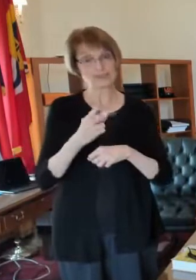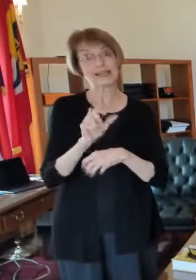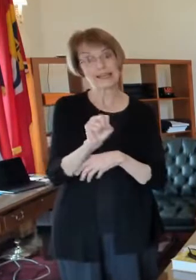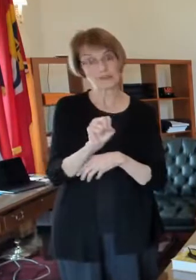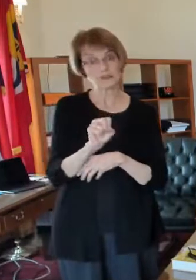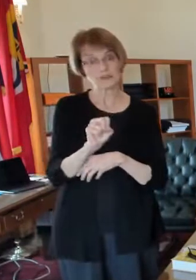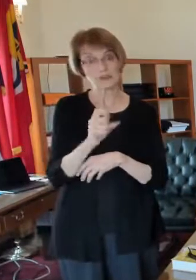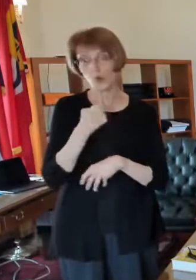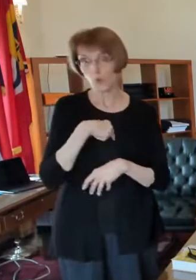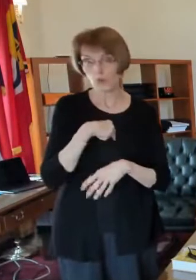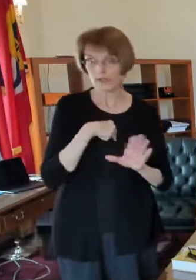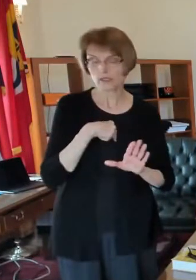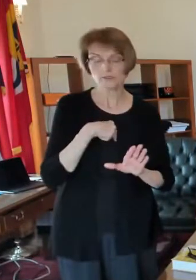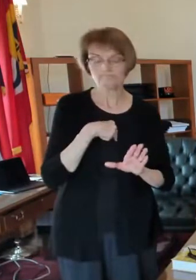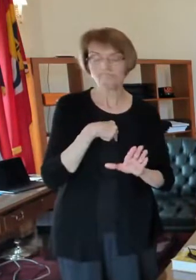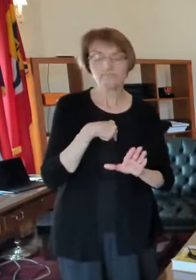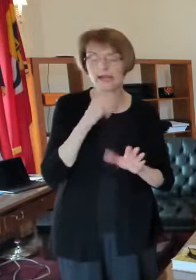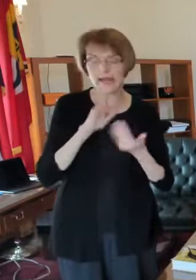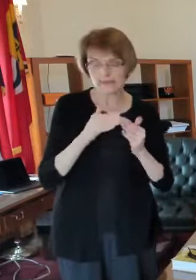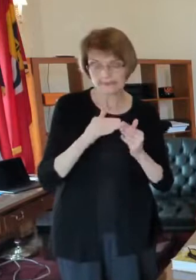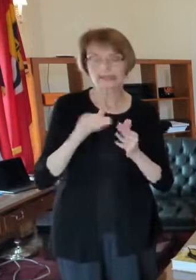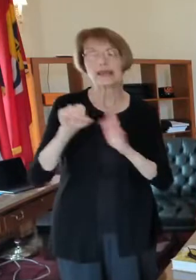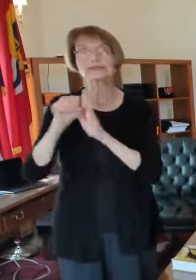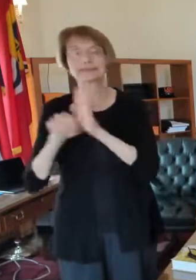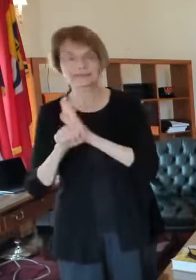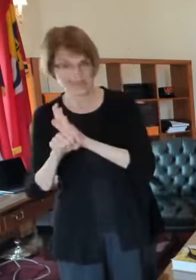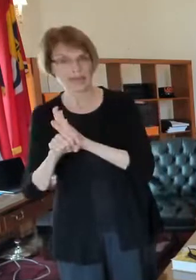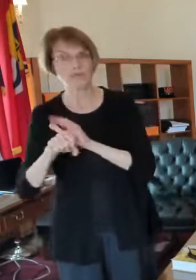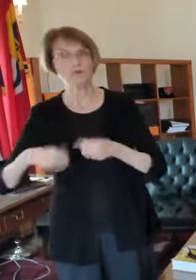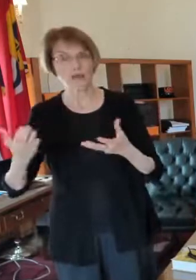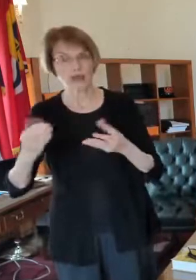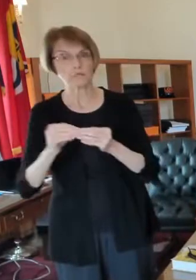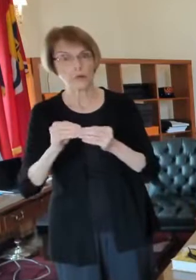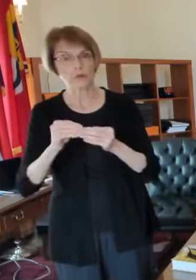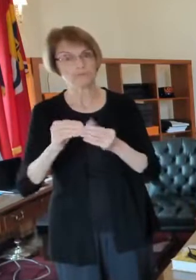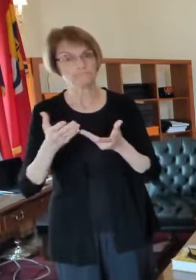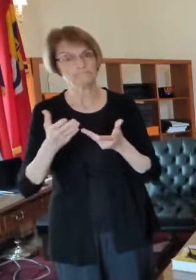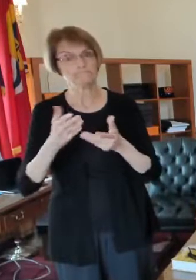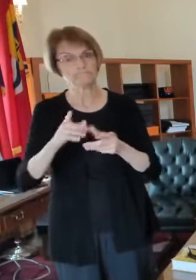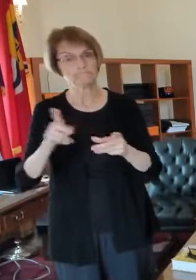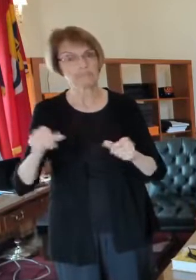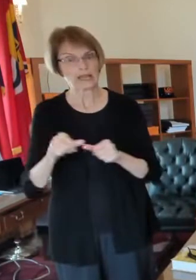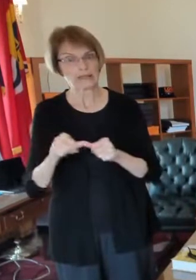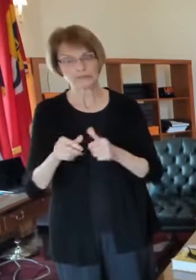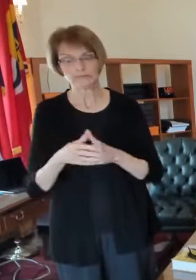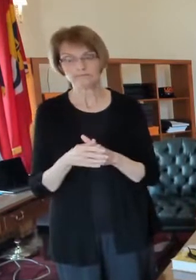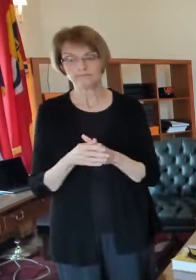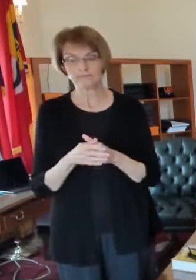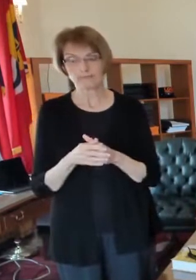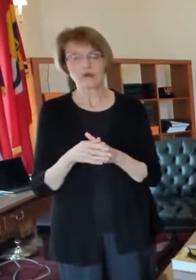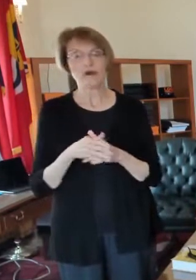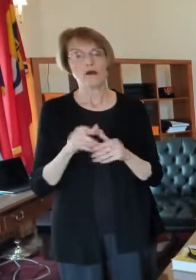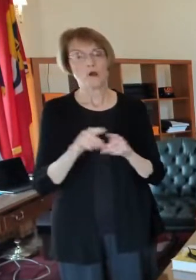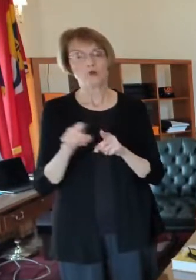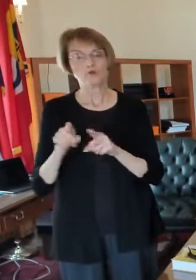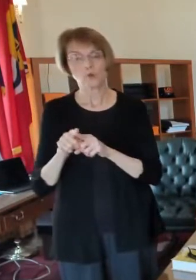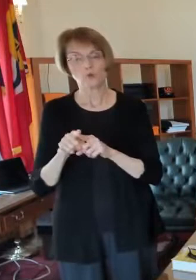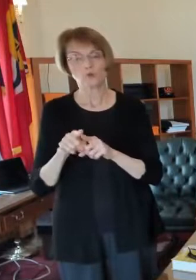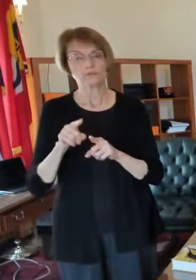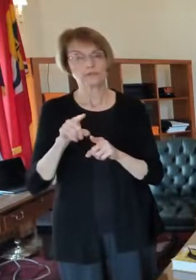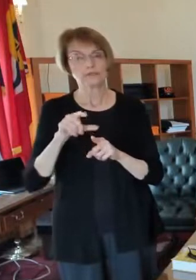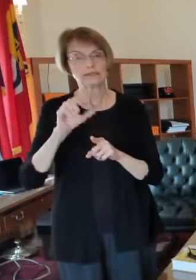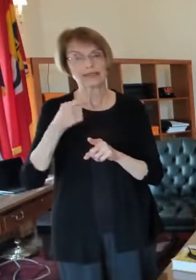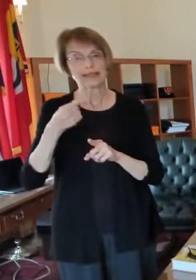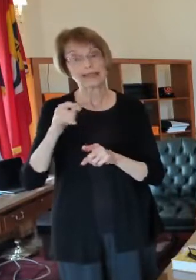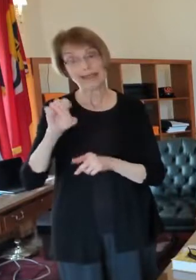when i say we the state has added these additional pharmacies these two st louis hills and also gateway apothecary they